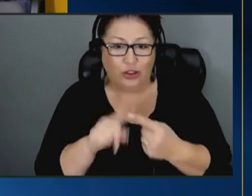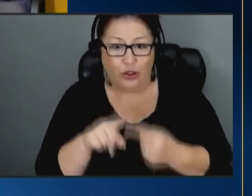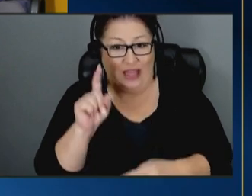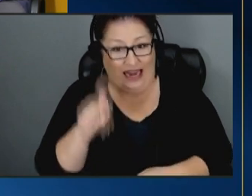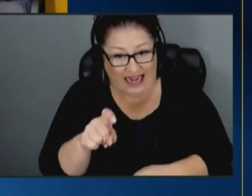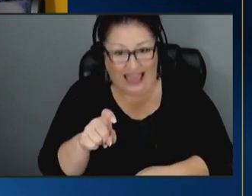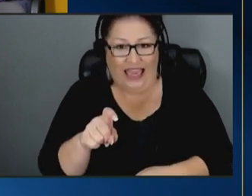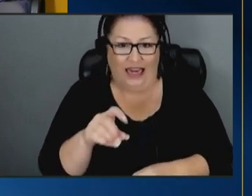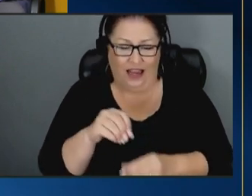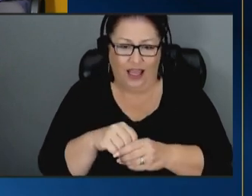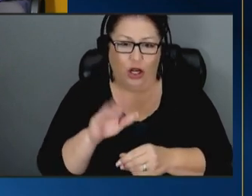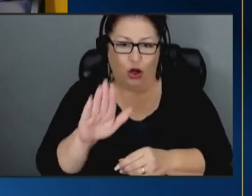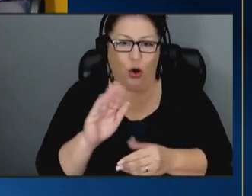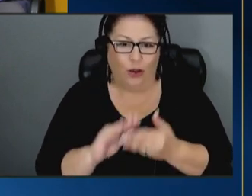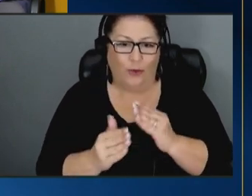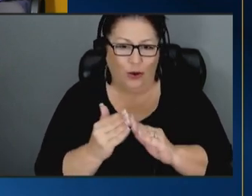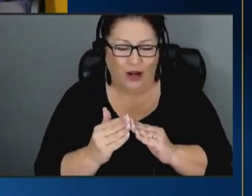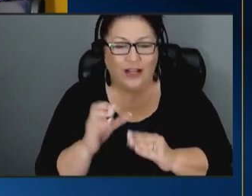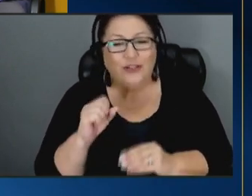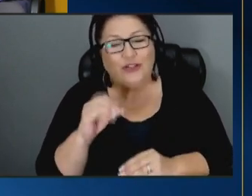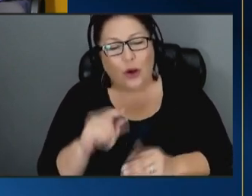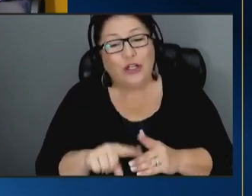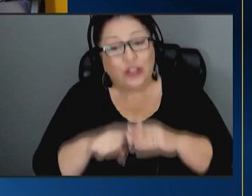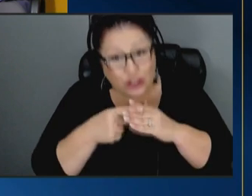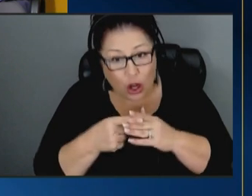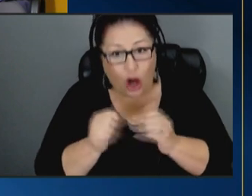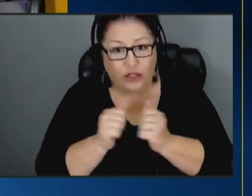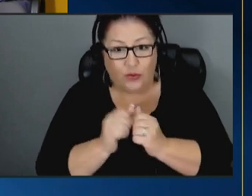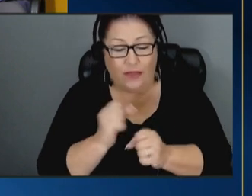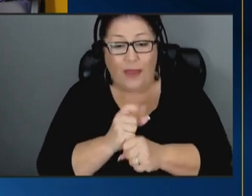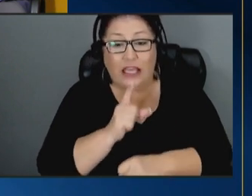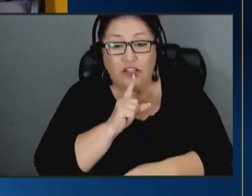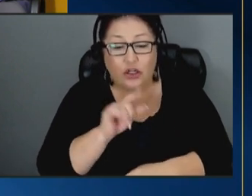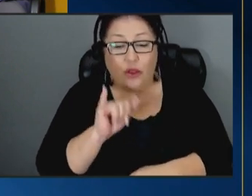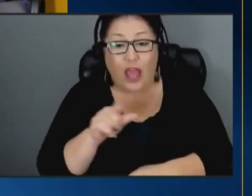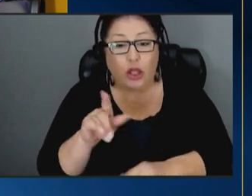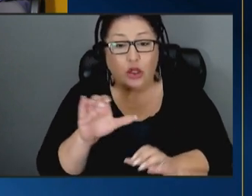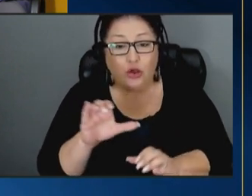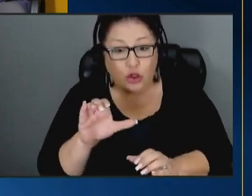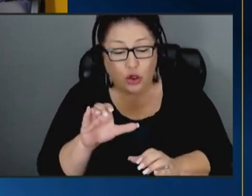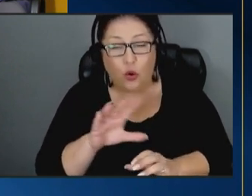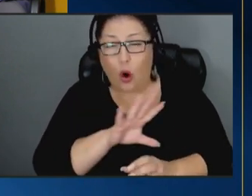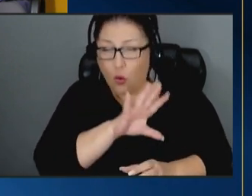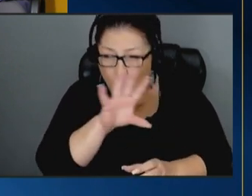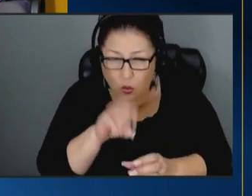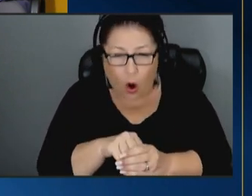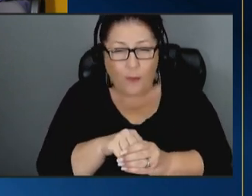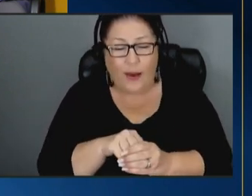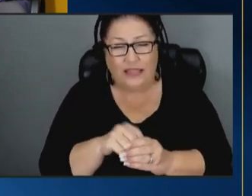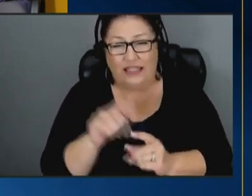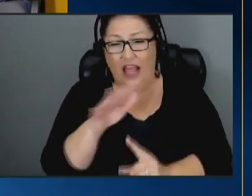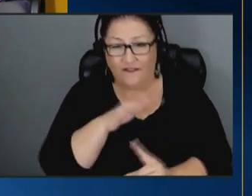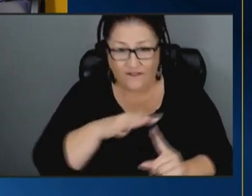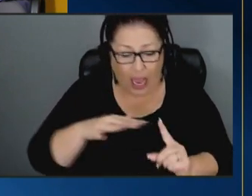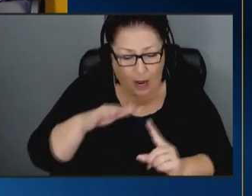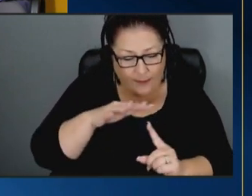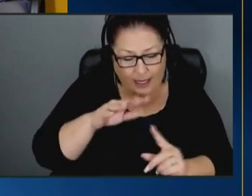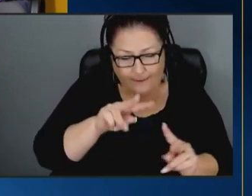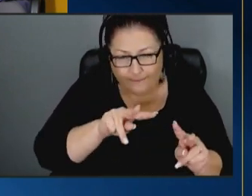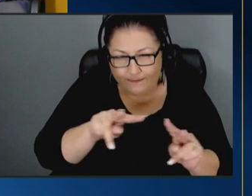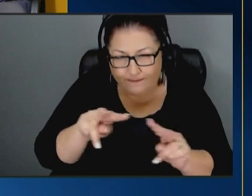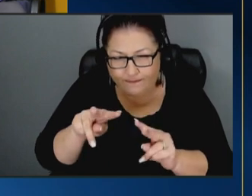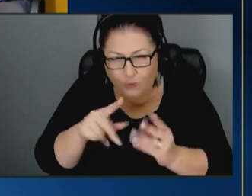that's on the ground so it starts with ensuring that you do a robust environmental scan of what your needs are